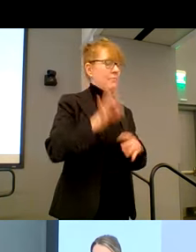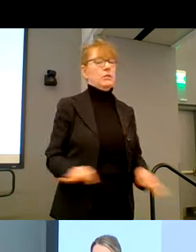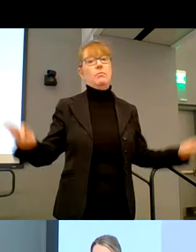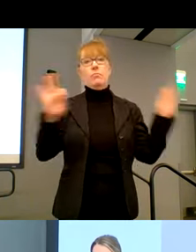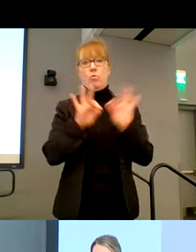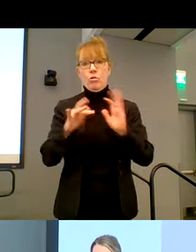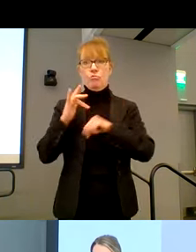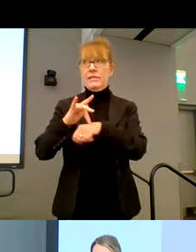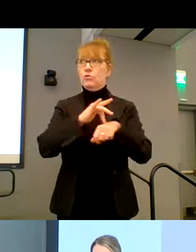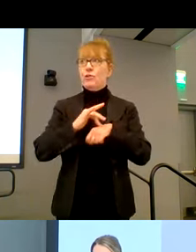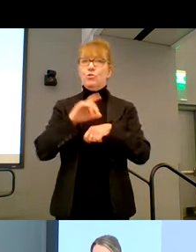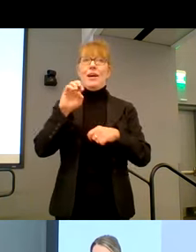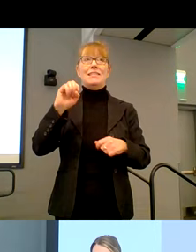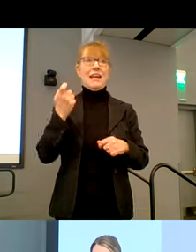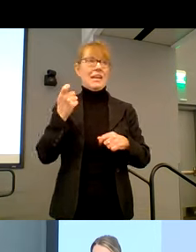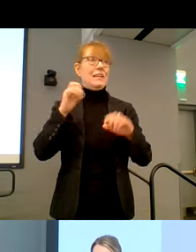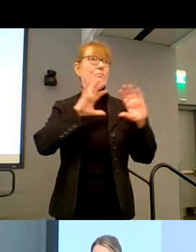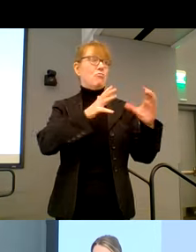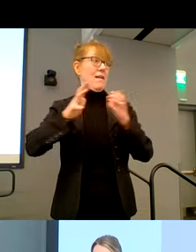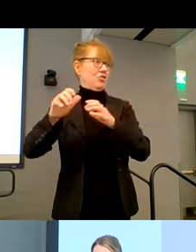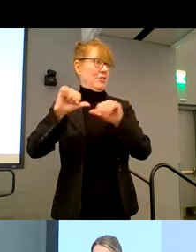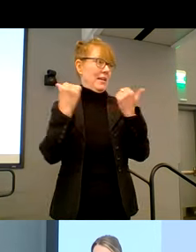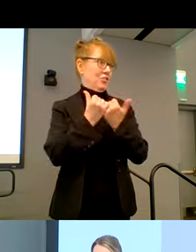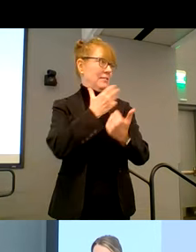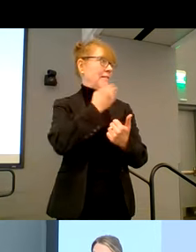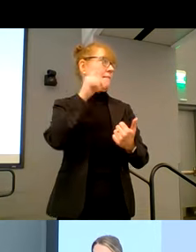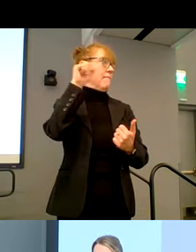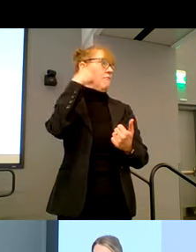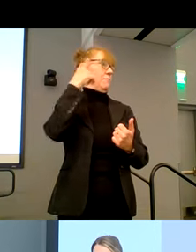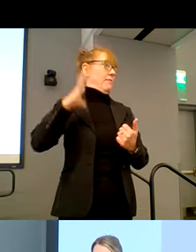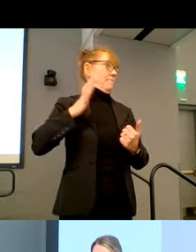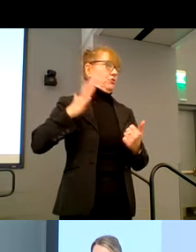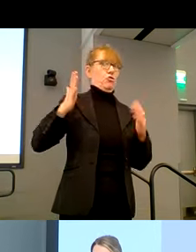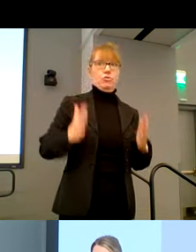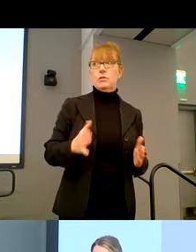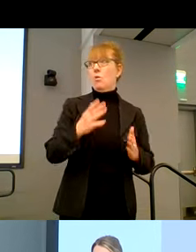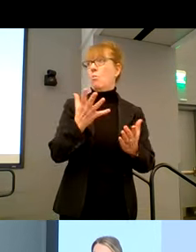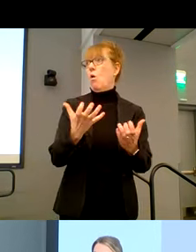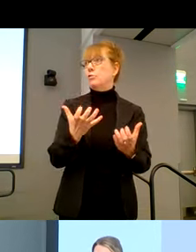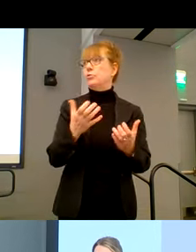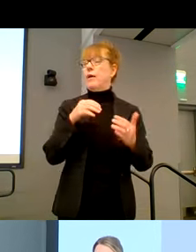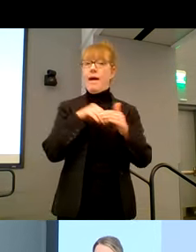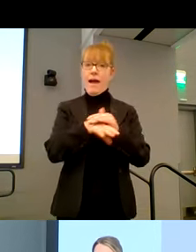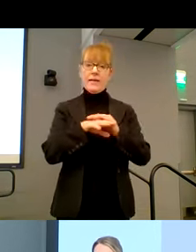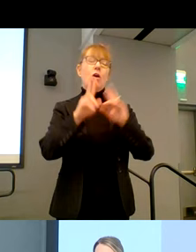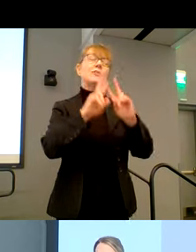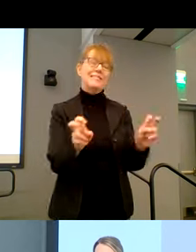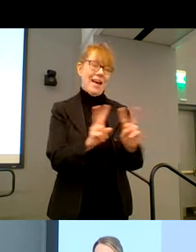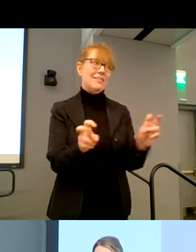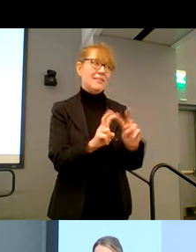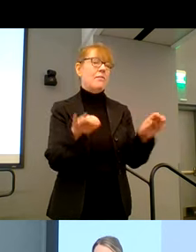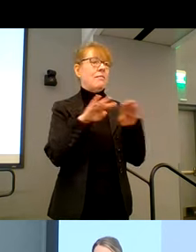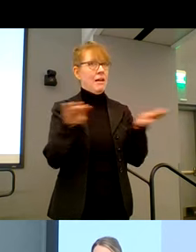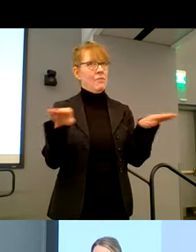executive branch agencies and government officials who acts, uh, who wish to access the level, assess the level of